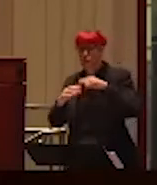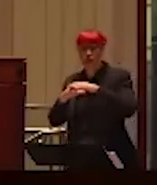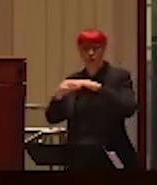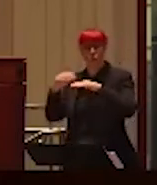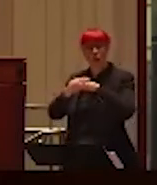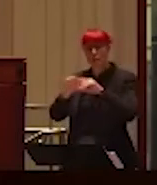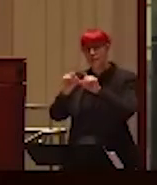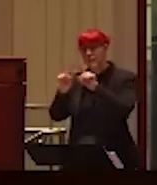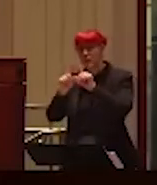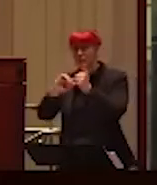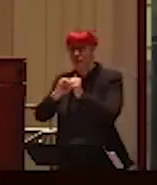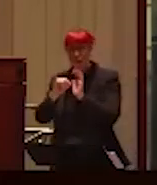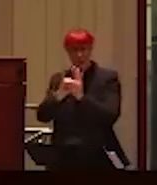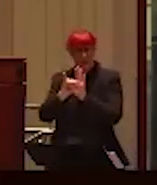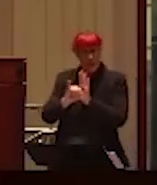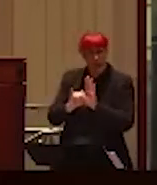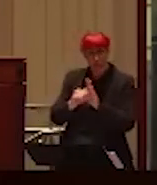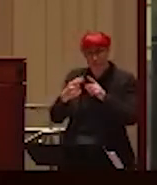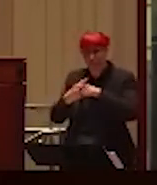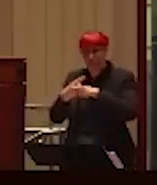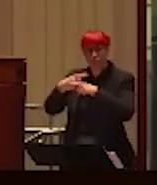interact with experiences of oppression.